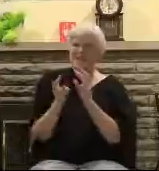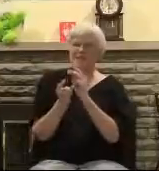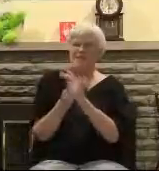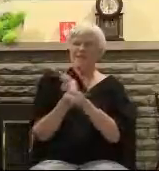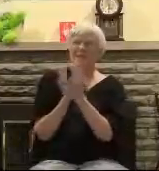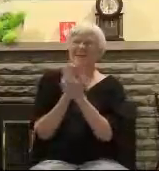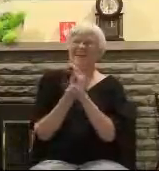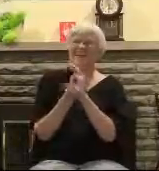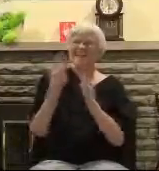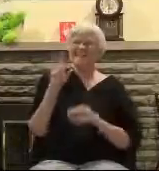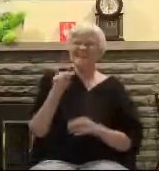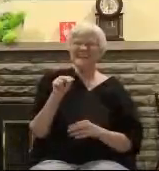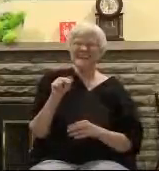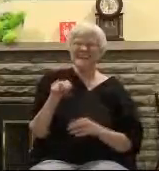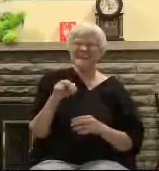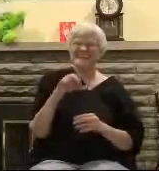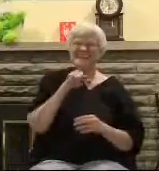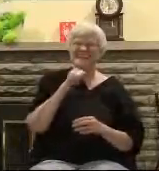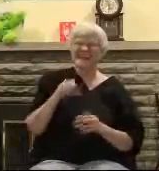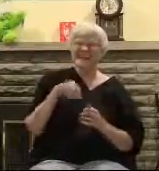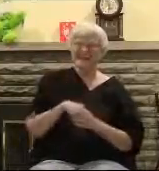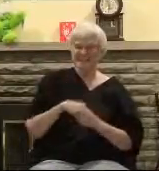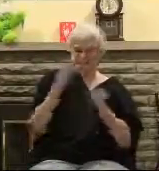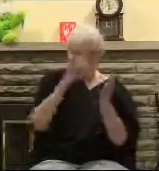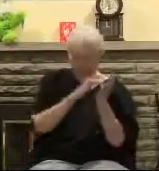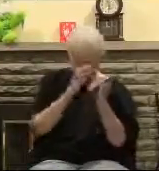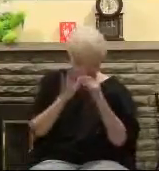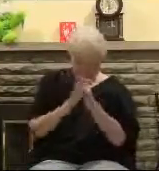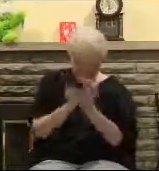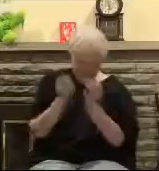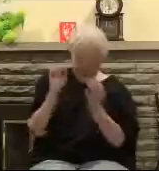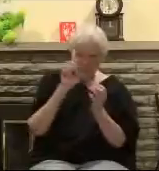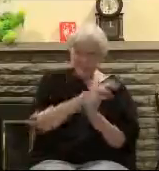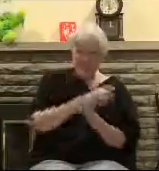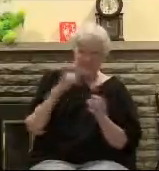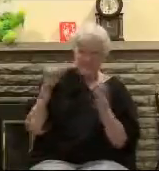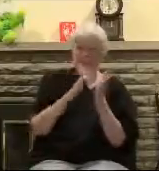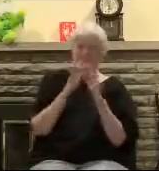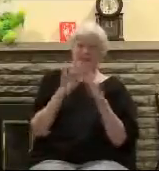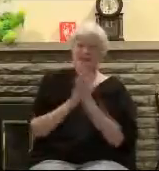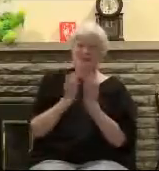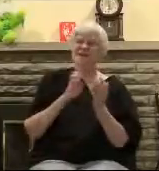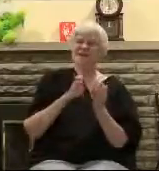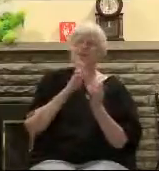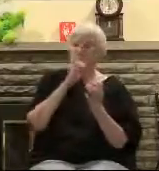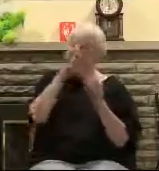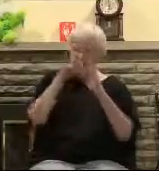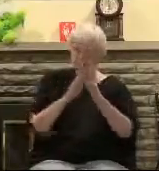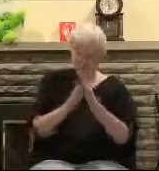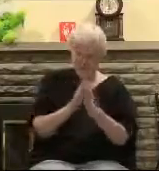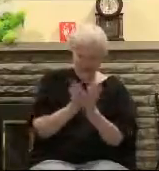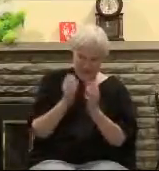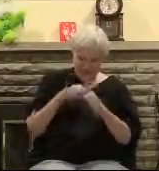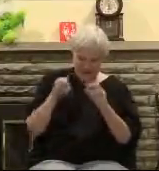heard So you'd in the Bible and say wait a minute And so we always have to Well we have to do that with this And that's what I'm telling you is the Bible is a